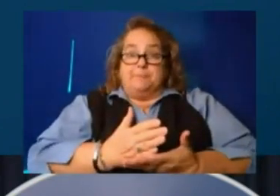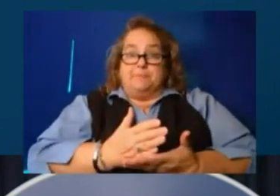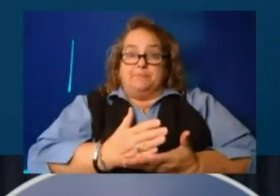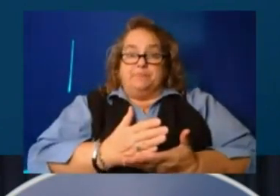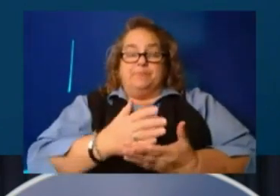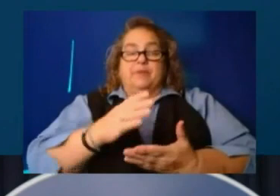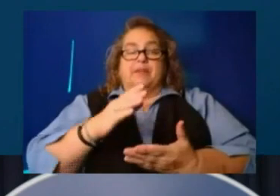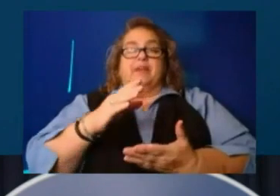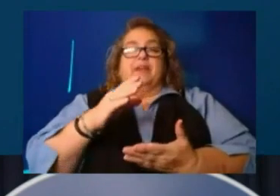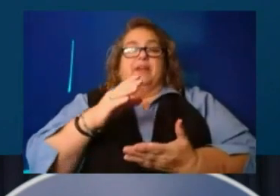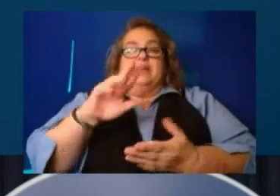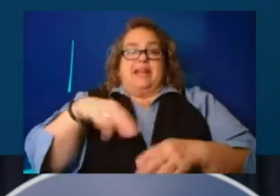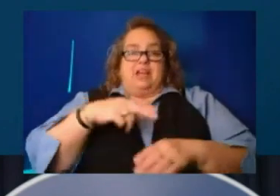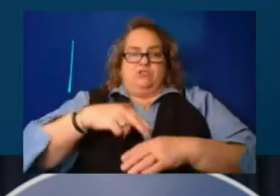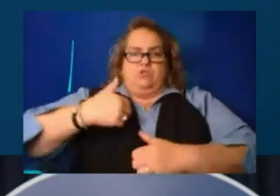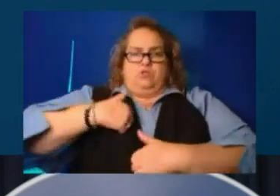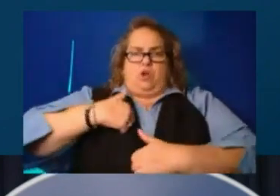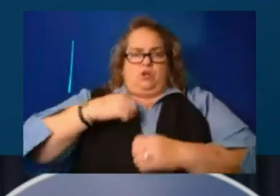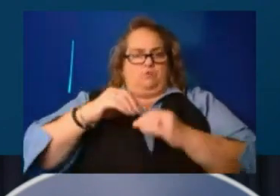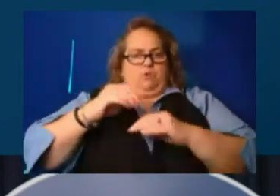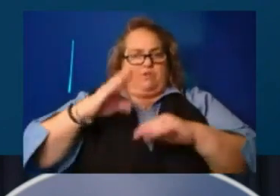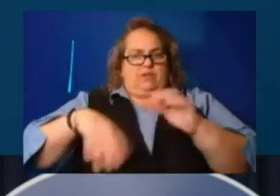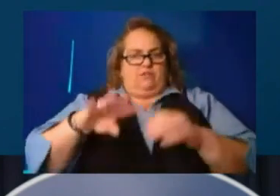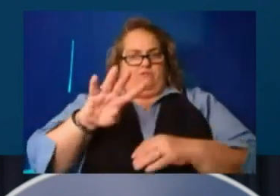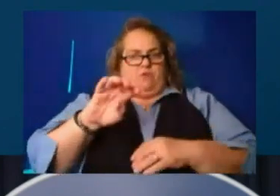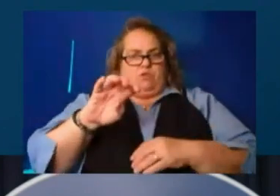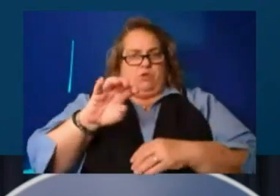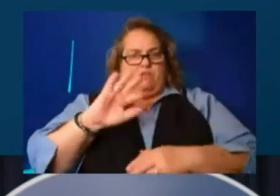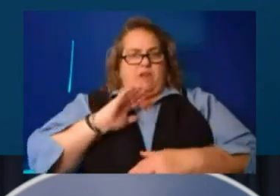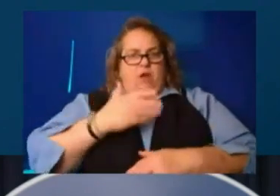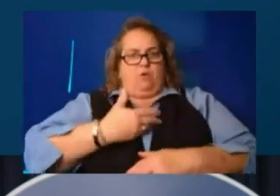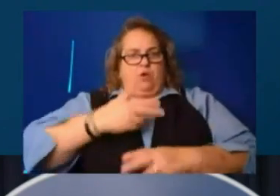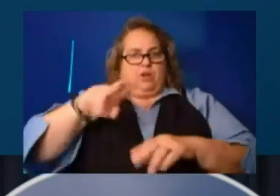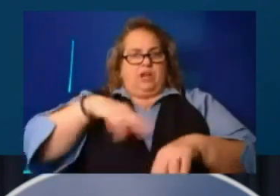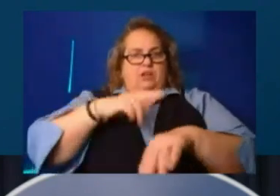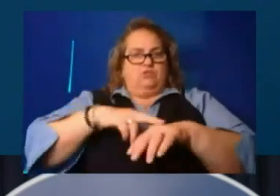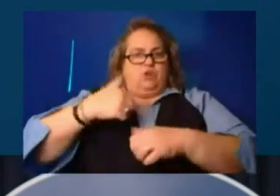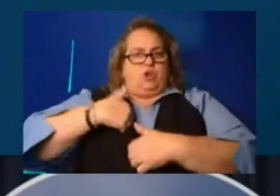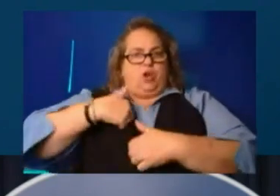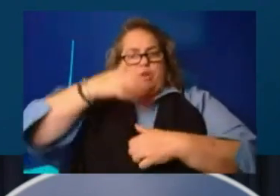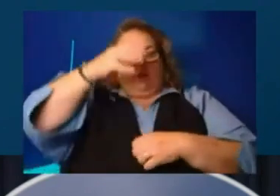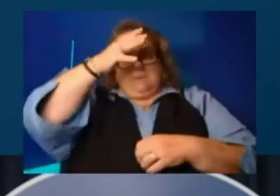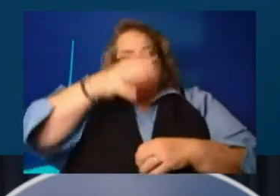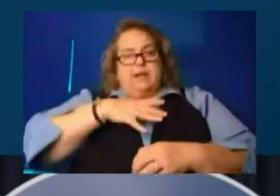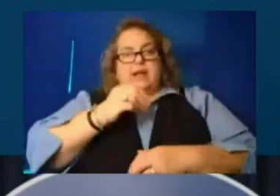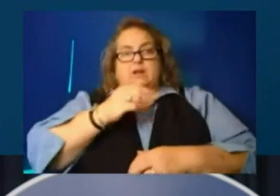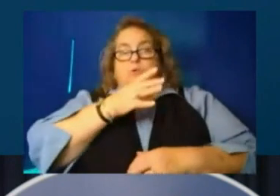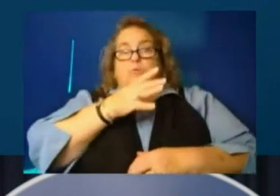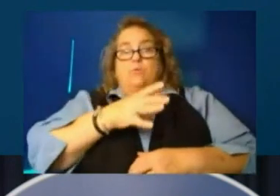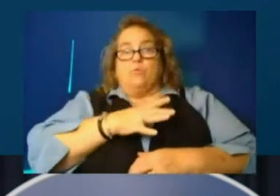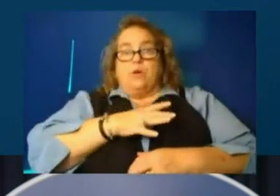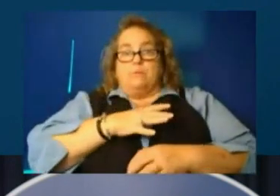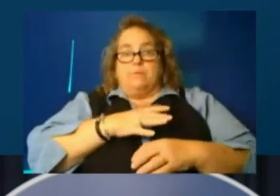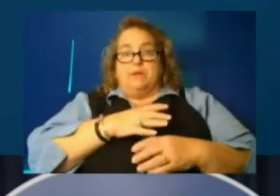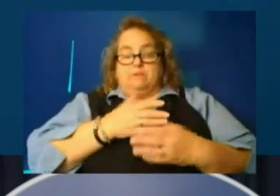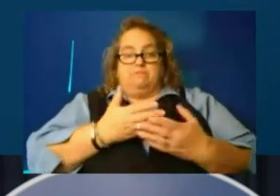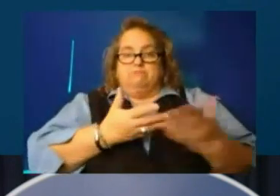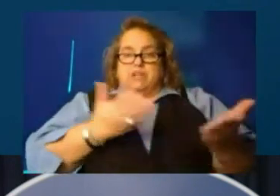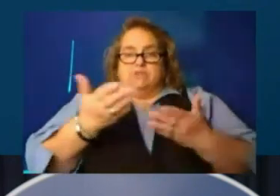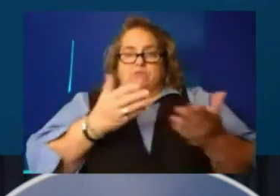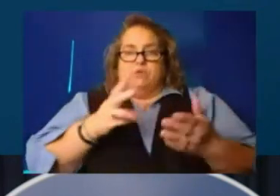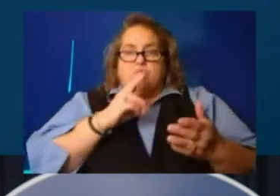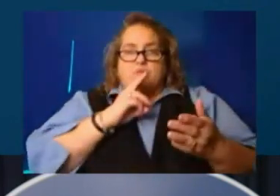in a minute, more than 400 of our guardsmen and women, uh, out primarily delivering water. Uh,